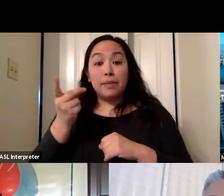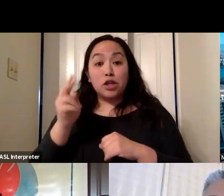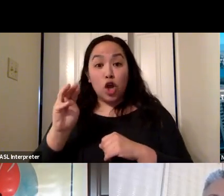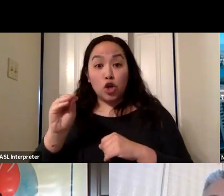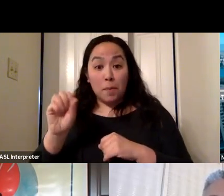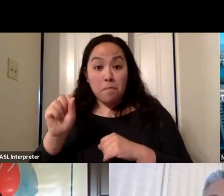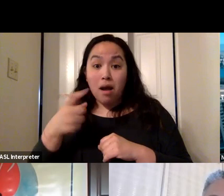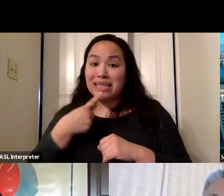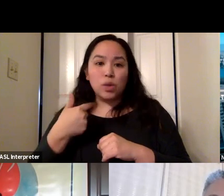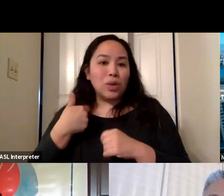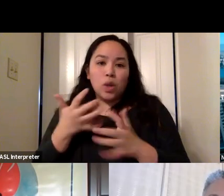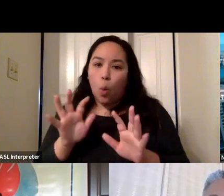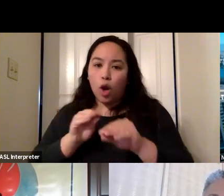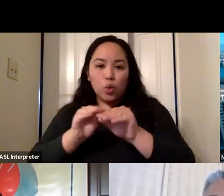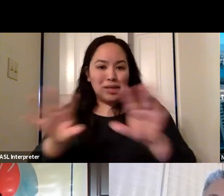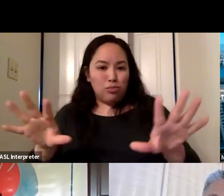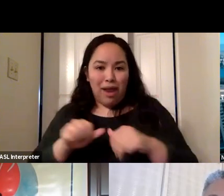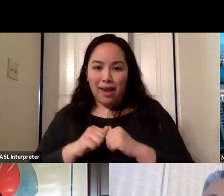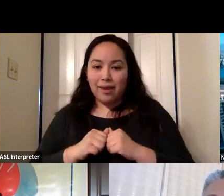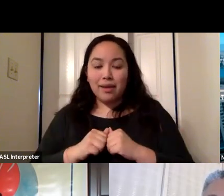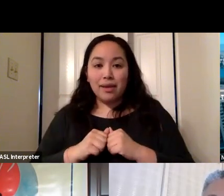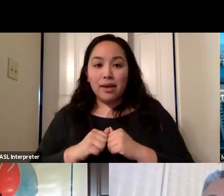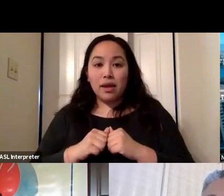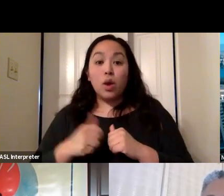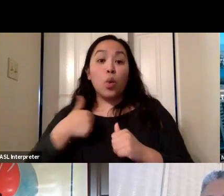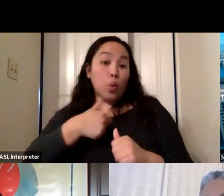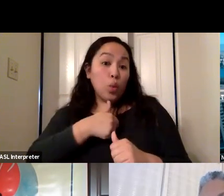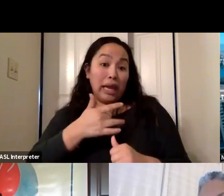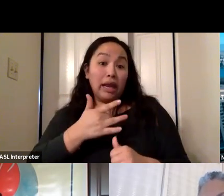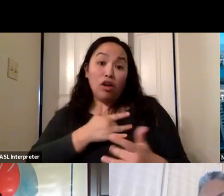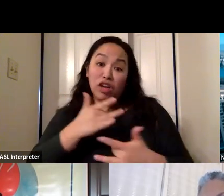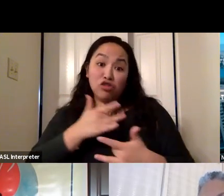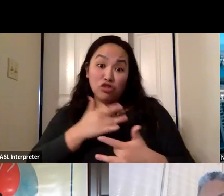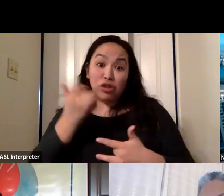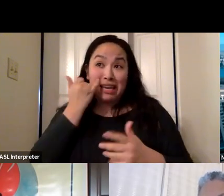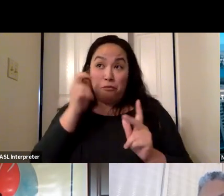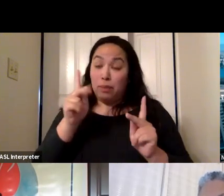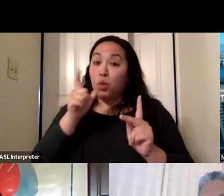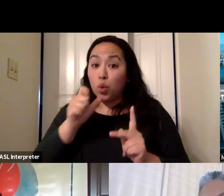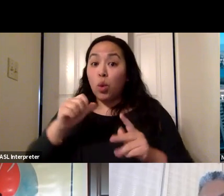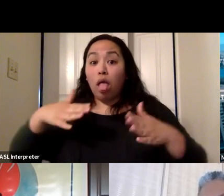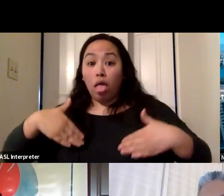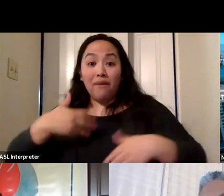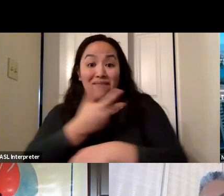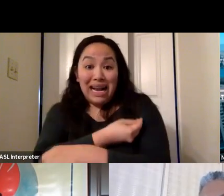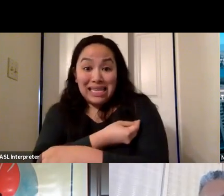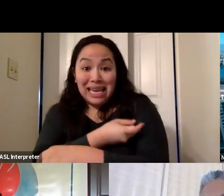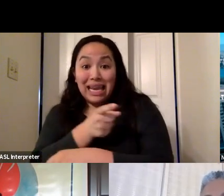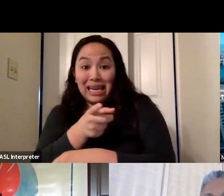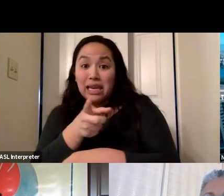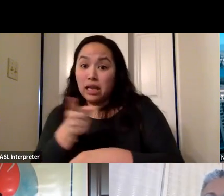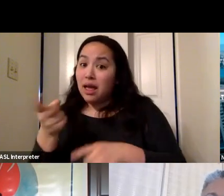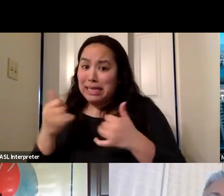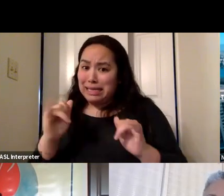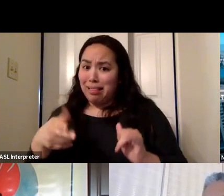don't want it to be spread to others. And so what we get concerned about is that for those who are unvaccinated, they're still at just as